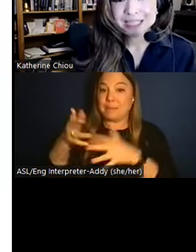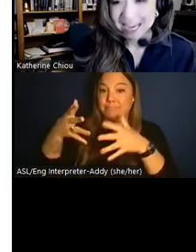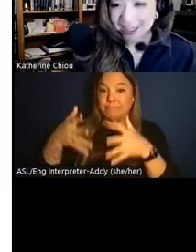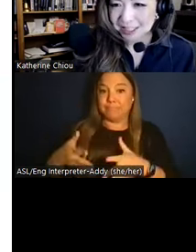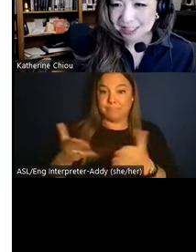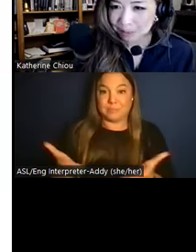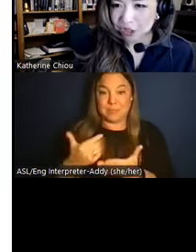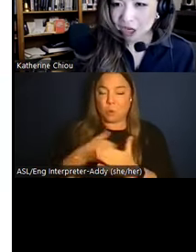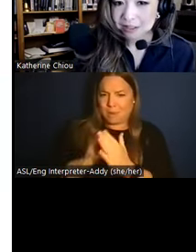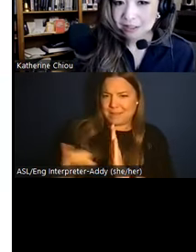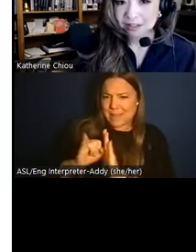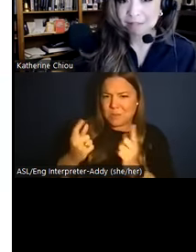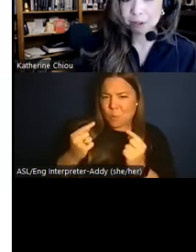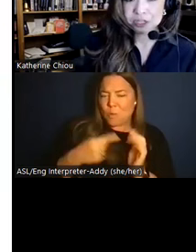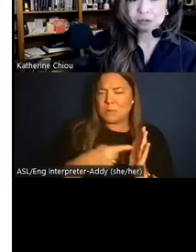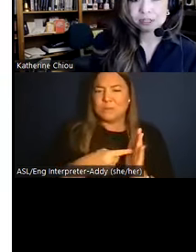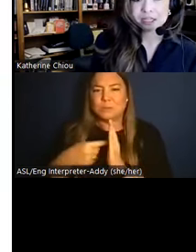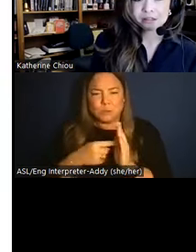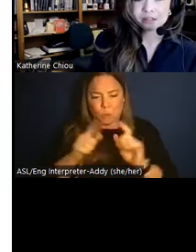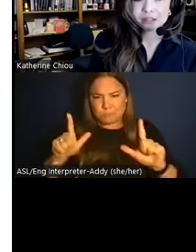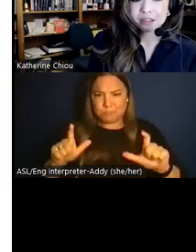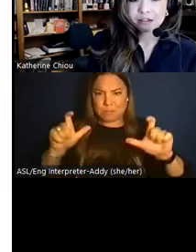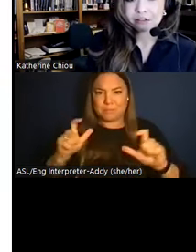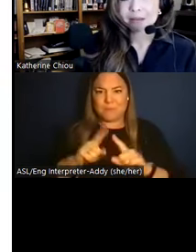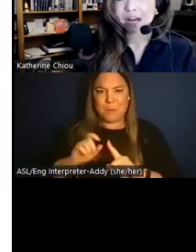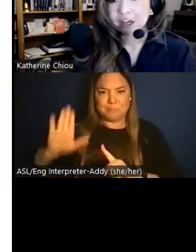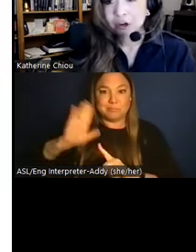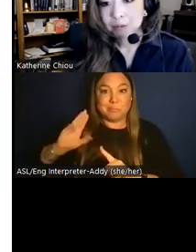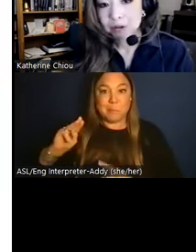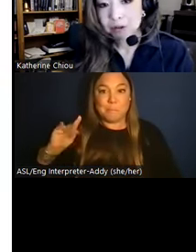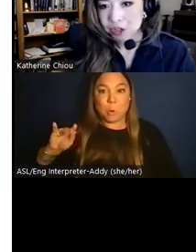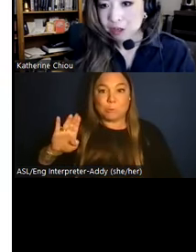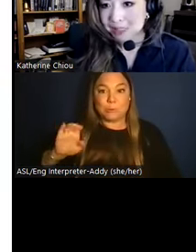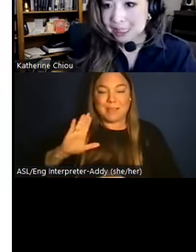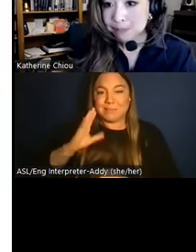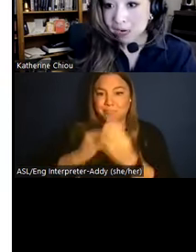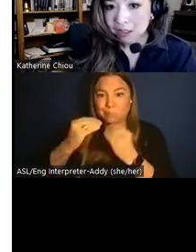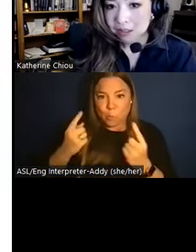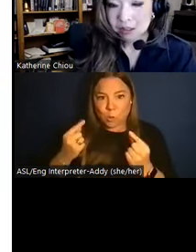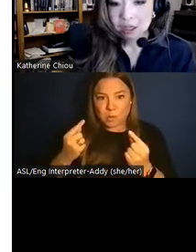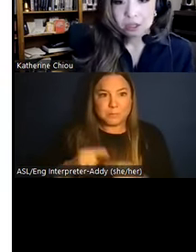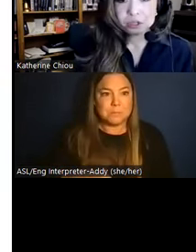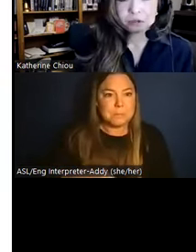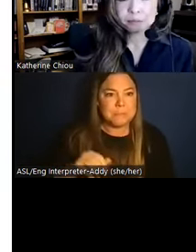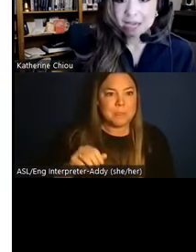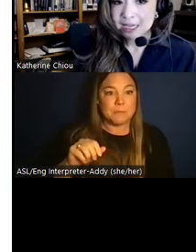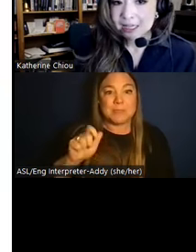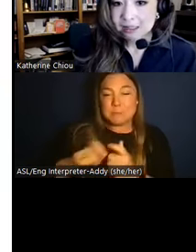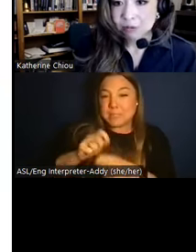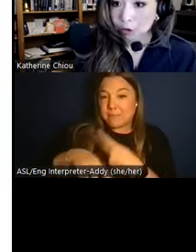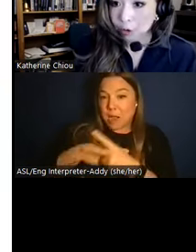a botanical snapshot of Moche cuisine. From algarobo, which are mesquite pods, to